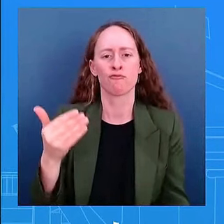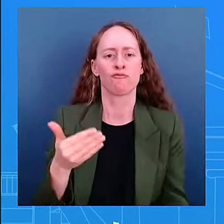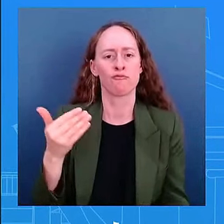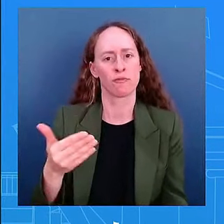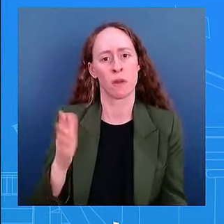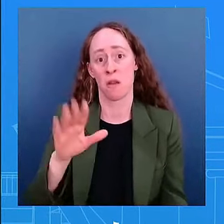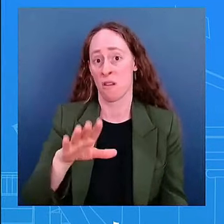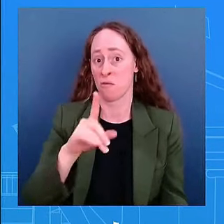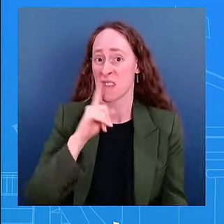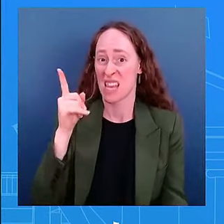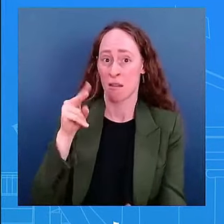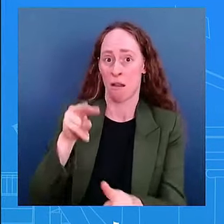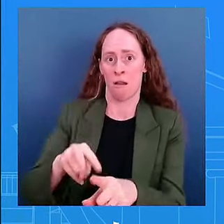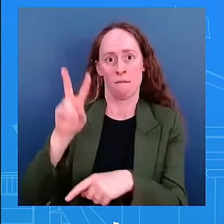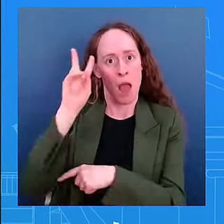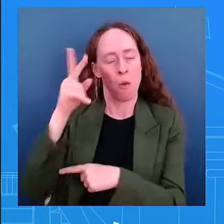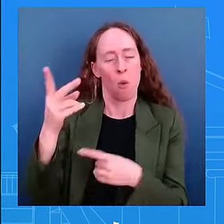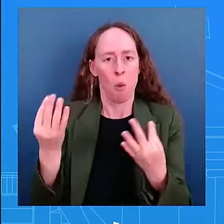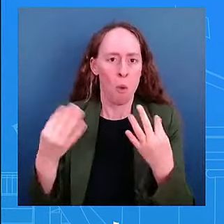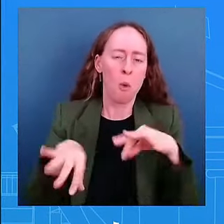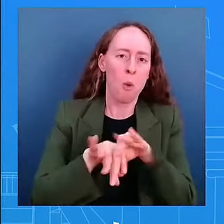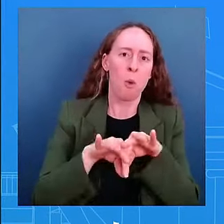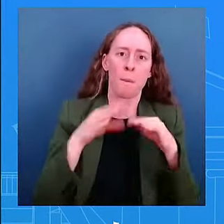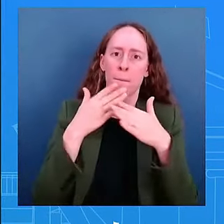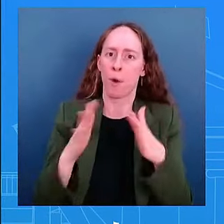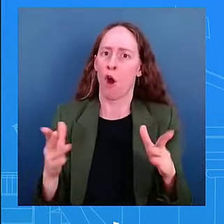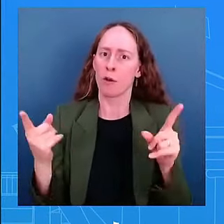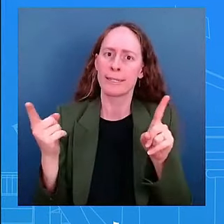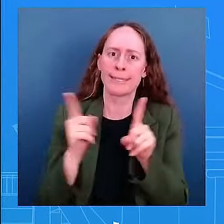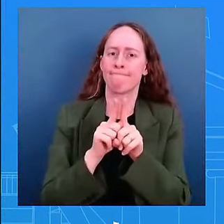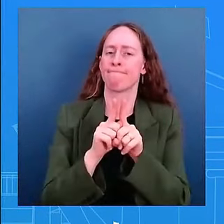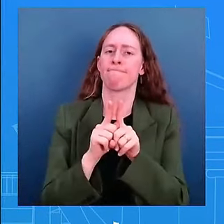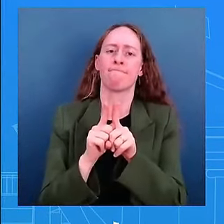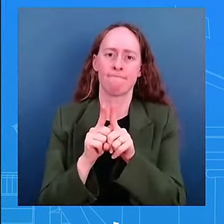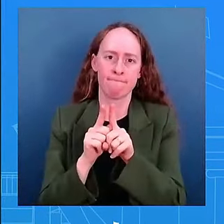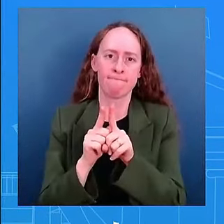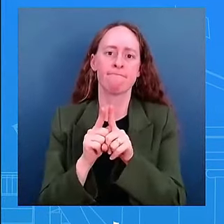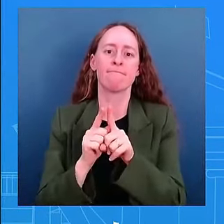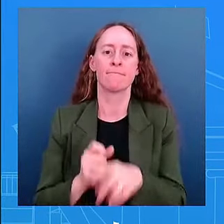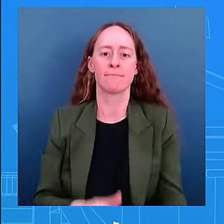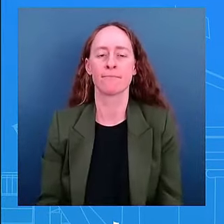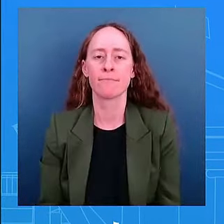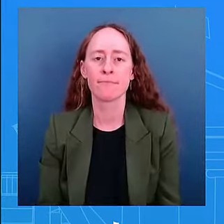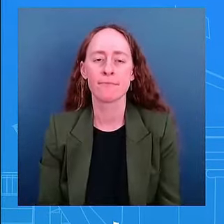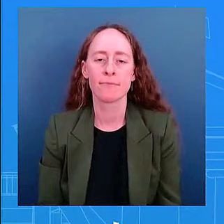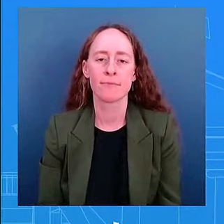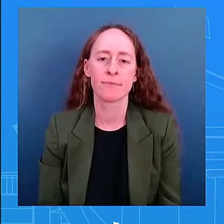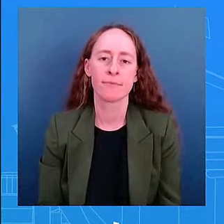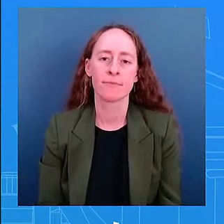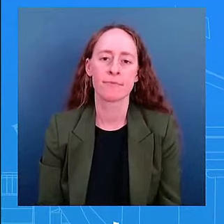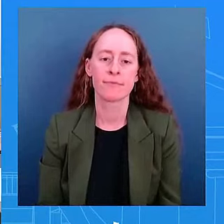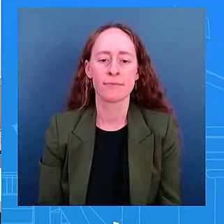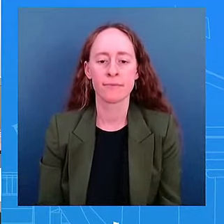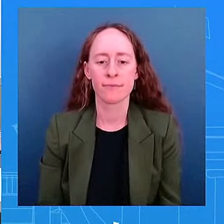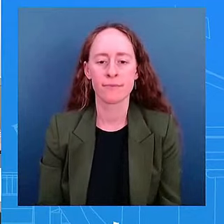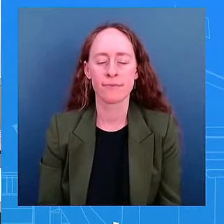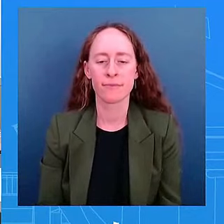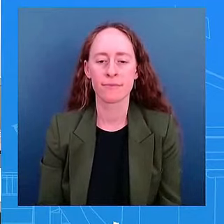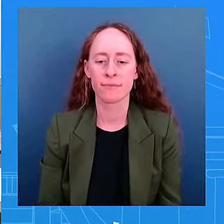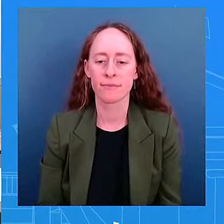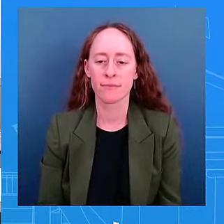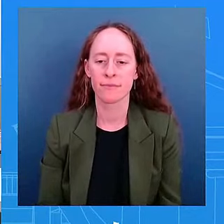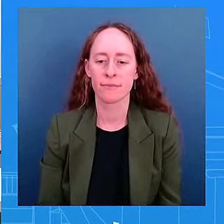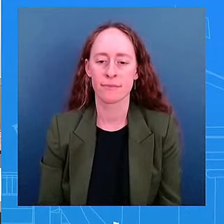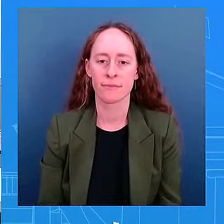moves forward in this administration all right okay go ahead thanks thanks great so the national debt uh